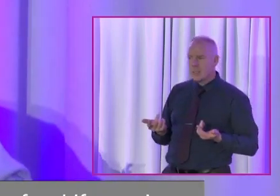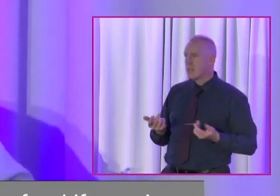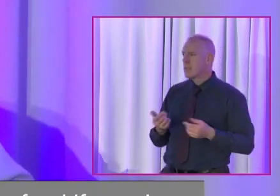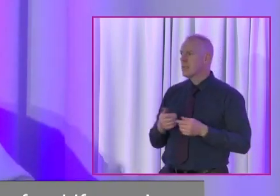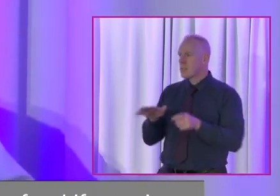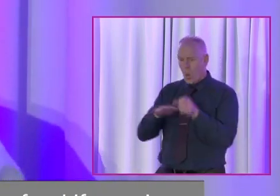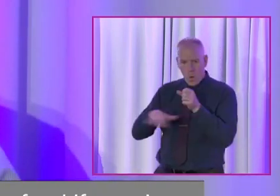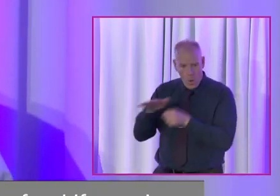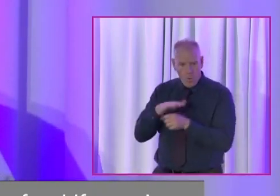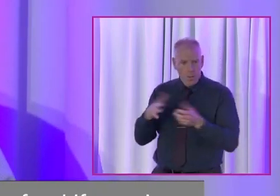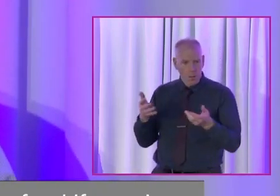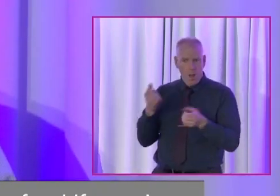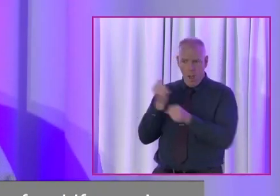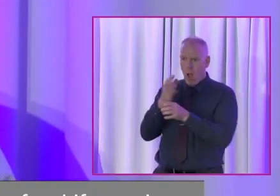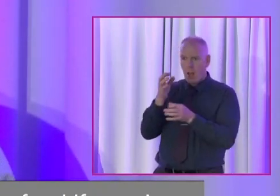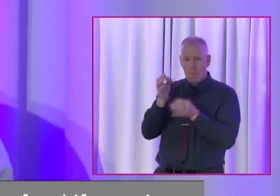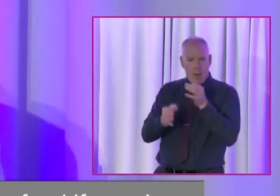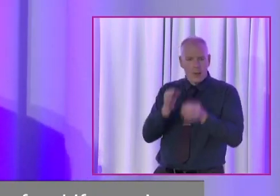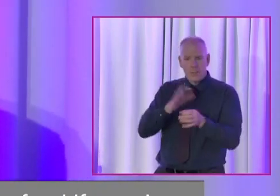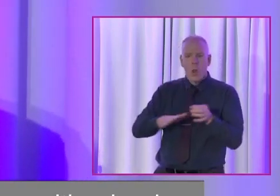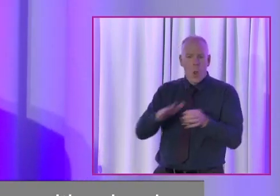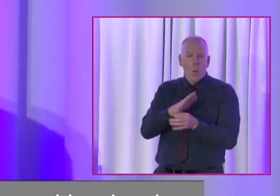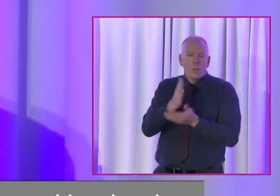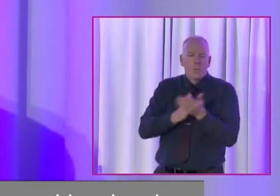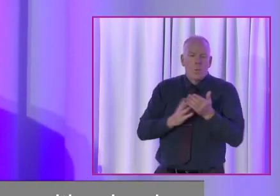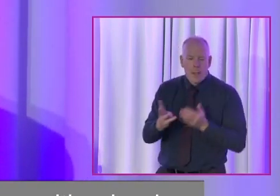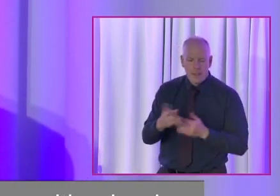It's a local level, all politics are local to an extent.